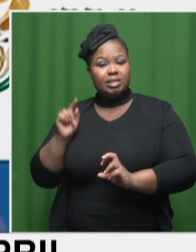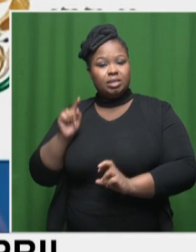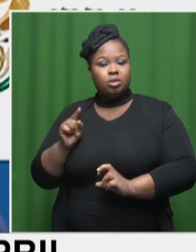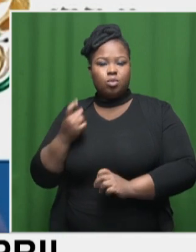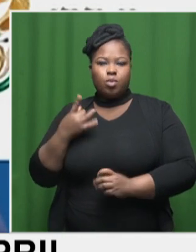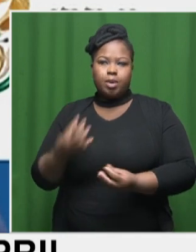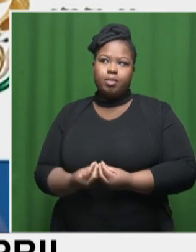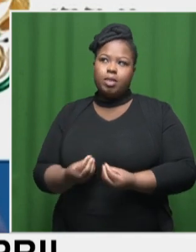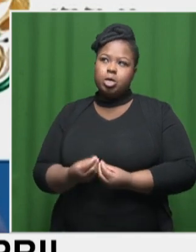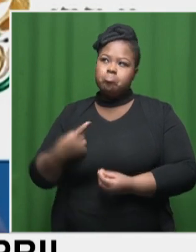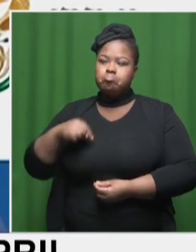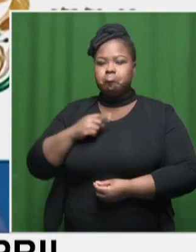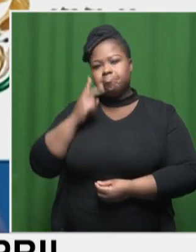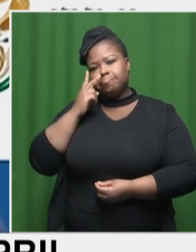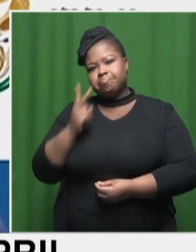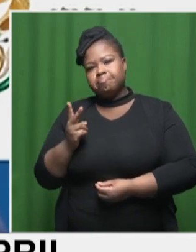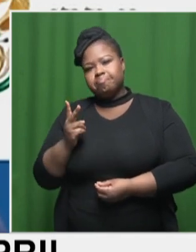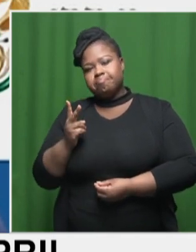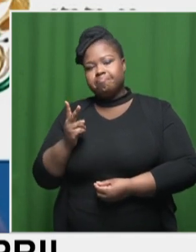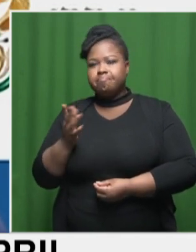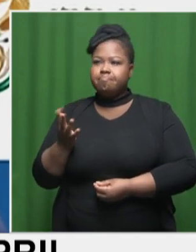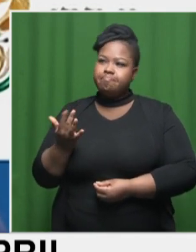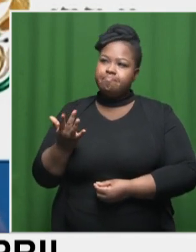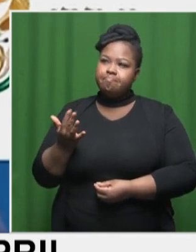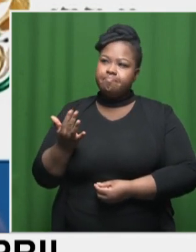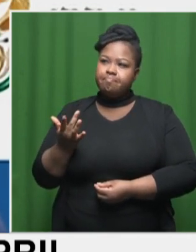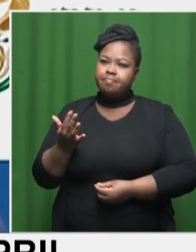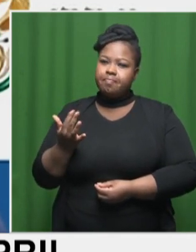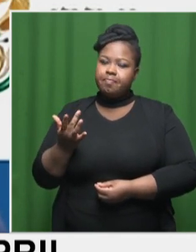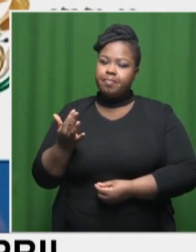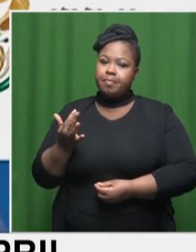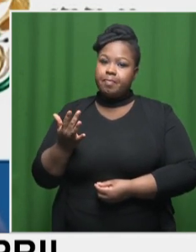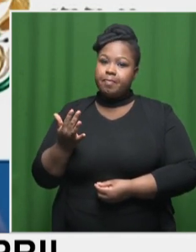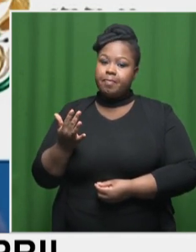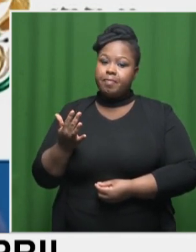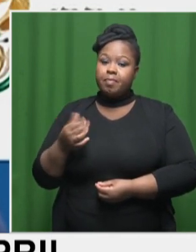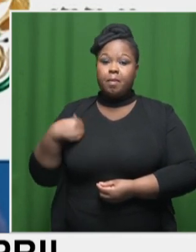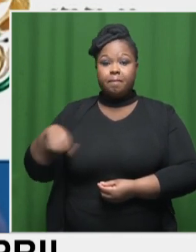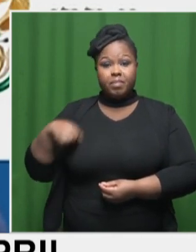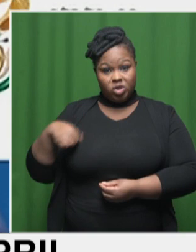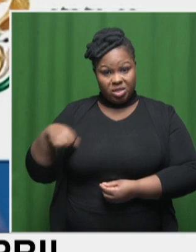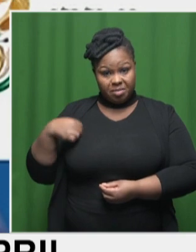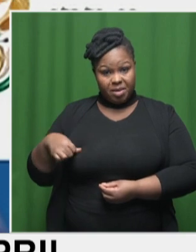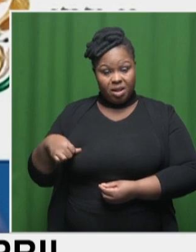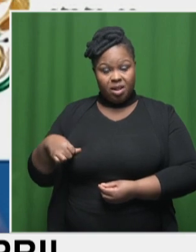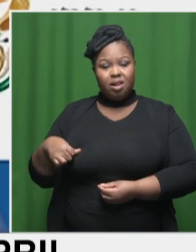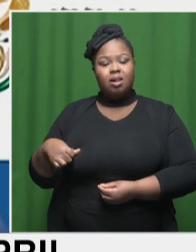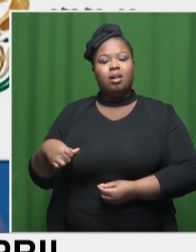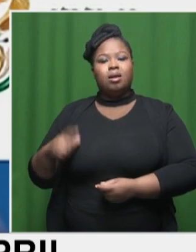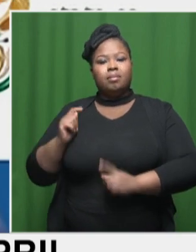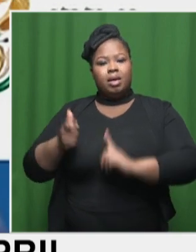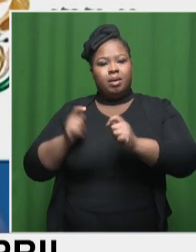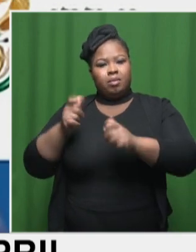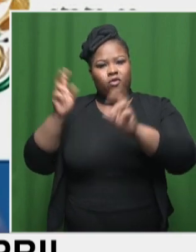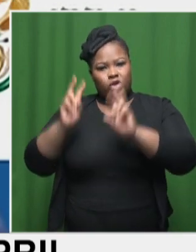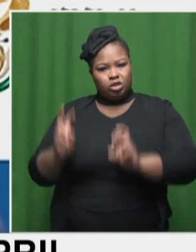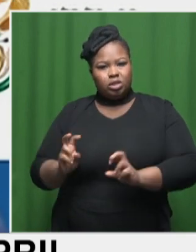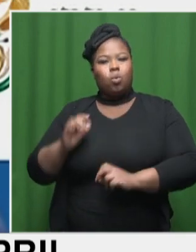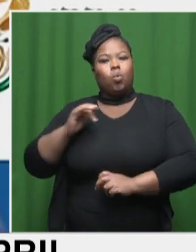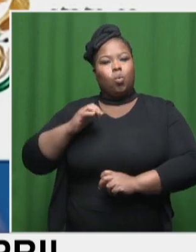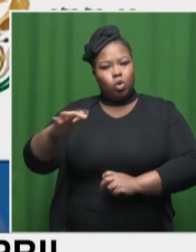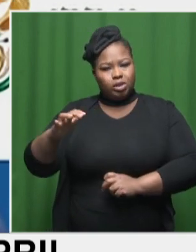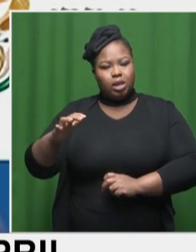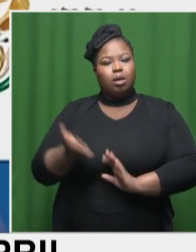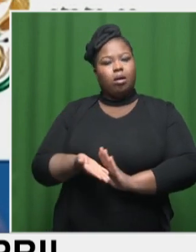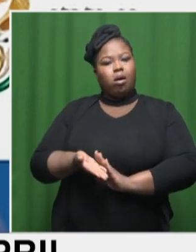the things that probably we're going to look forward to there is municipal rate increases, municipal electricity and water tariff